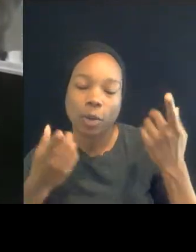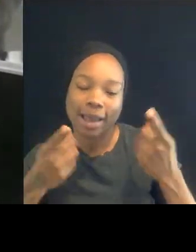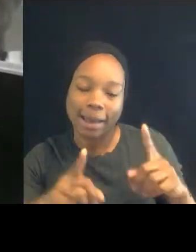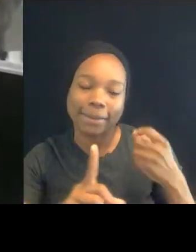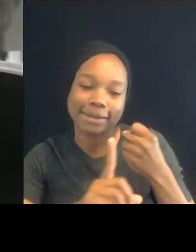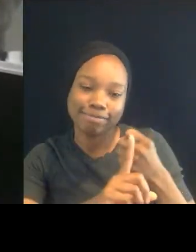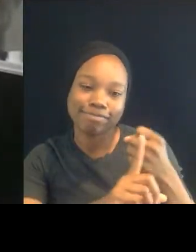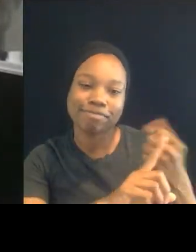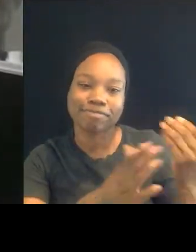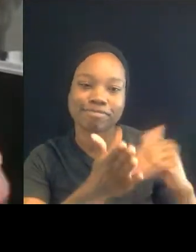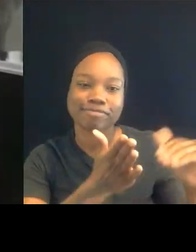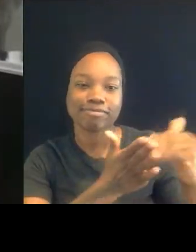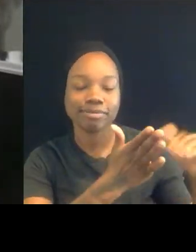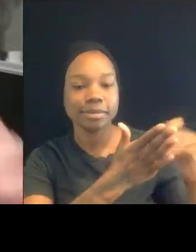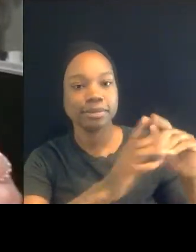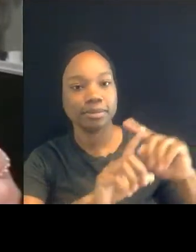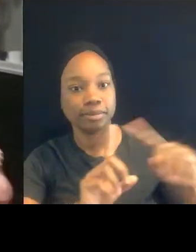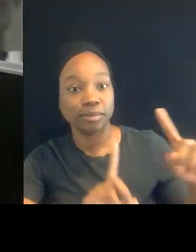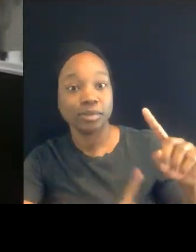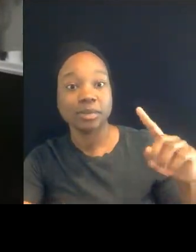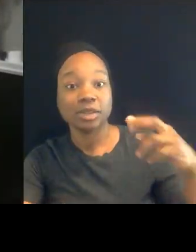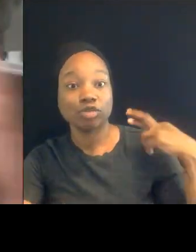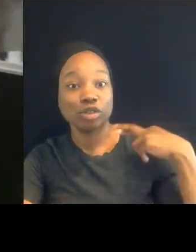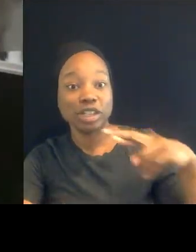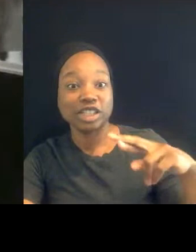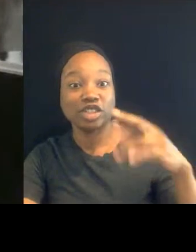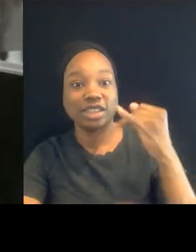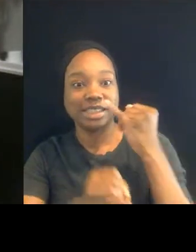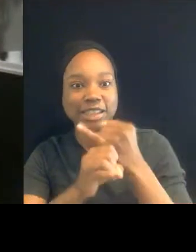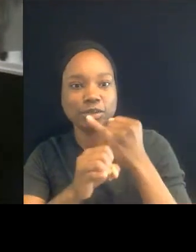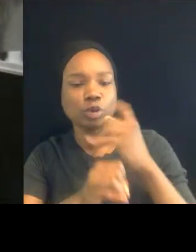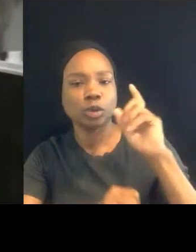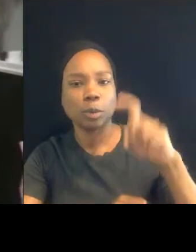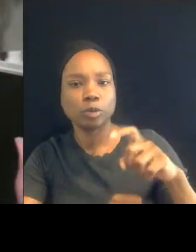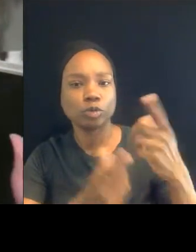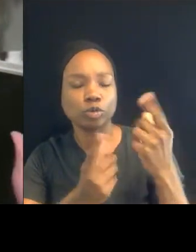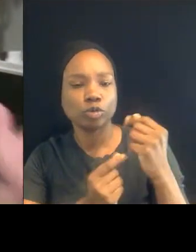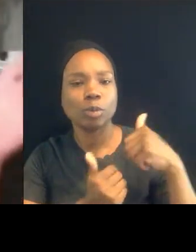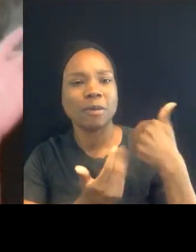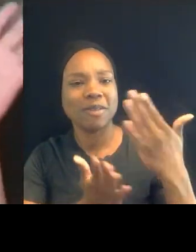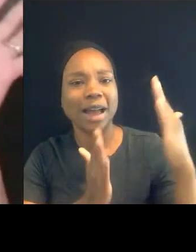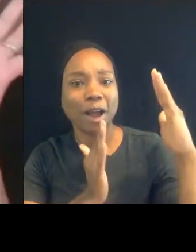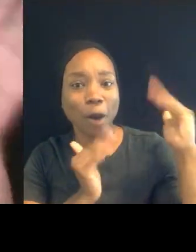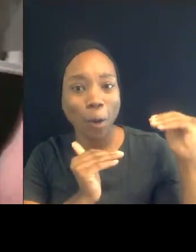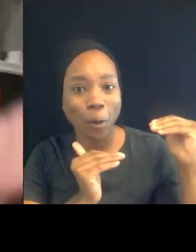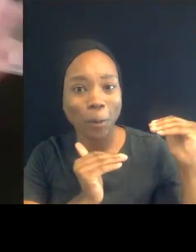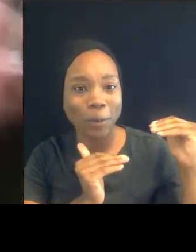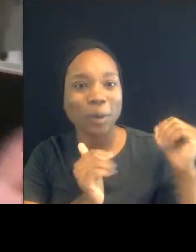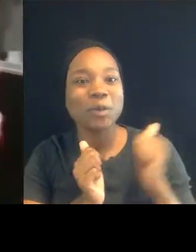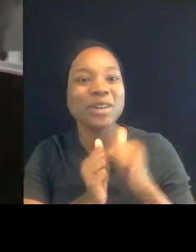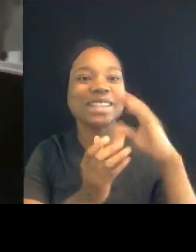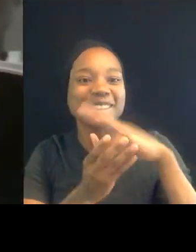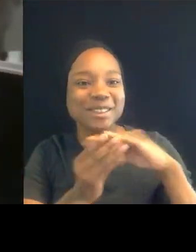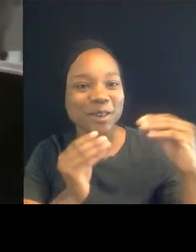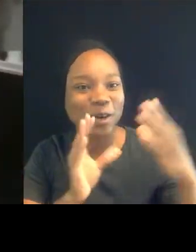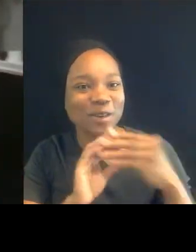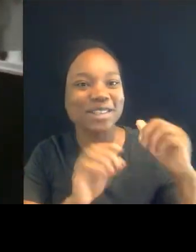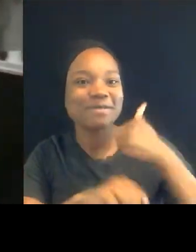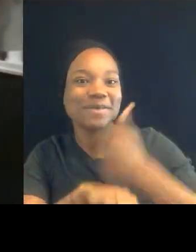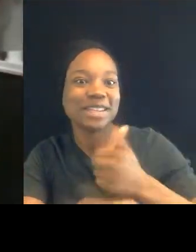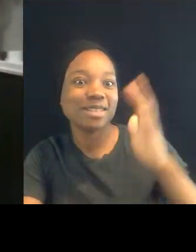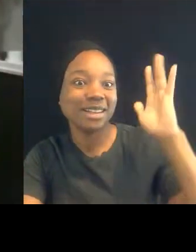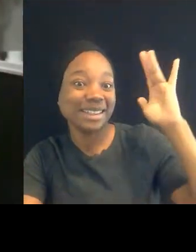realistic hope with stories that go back into ancient times, that give us, give us a pathway